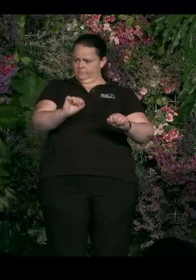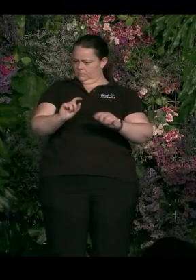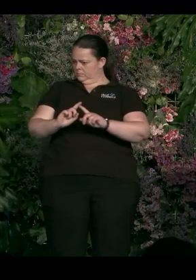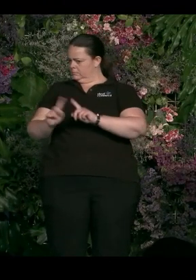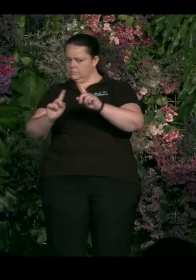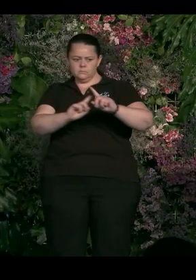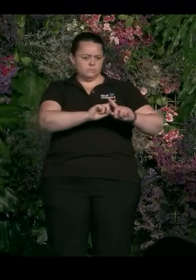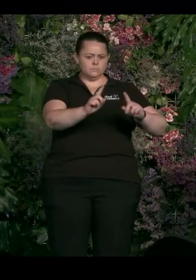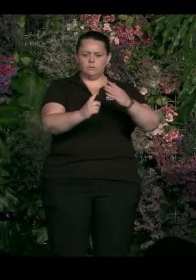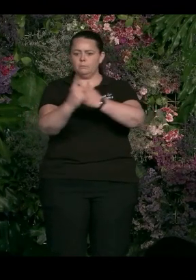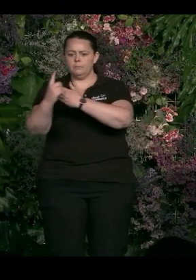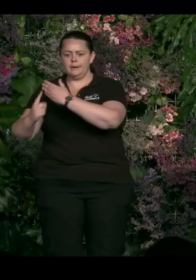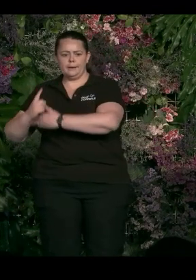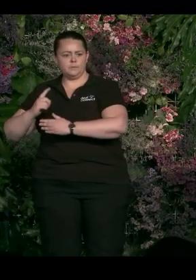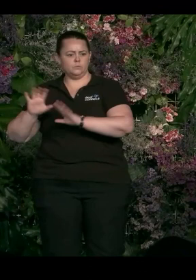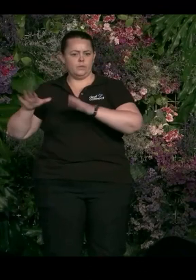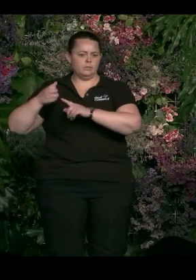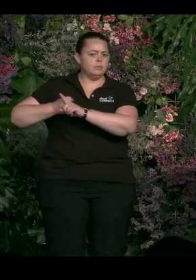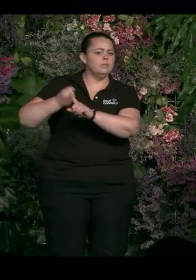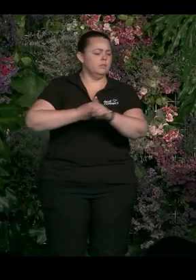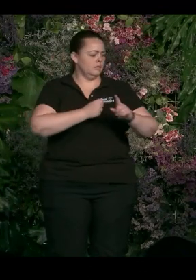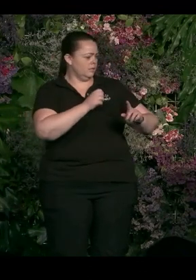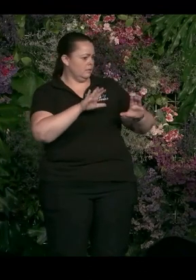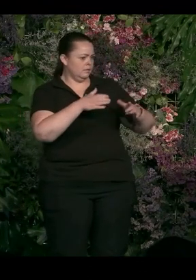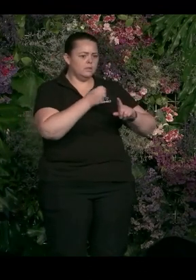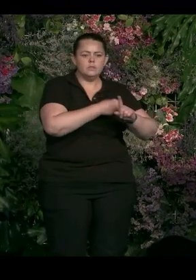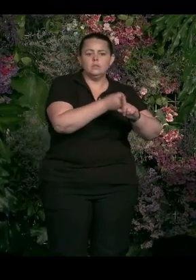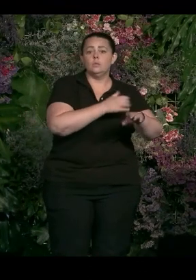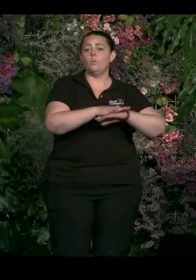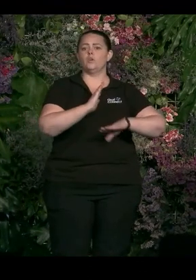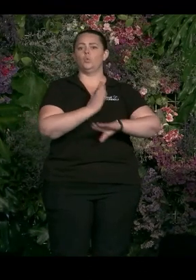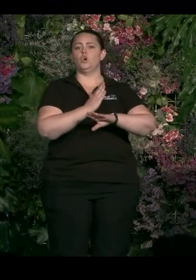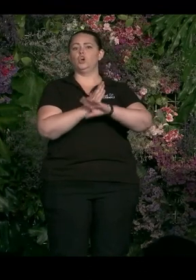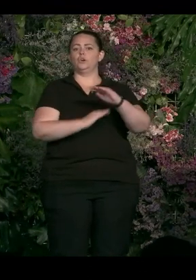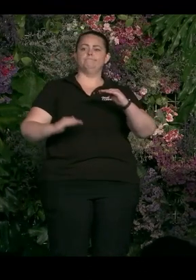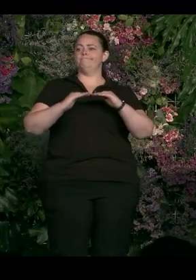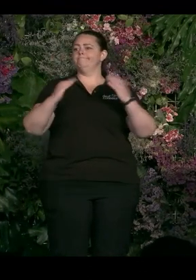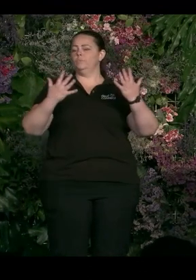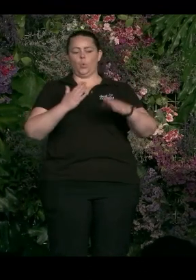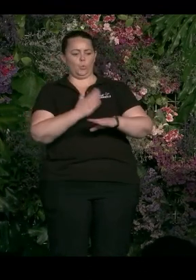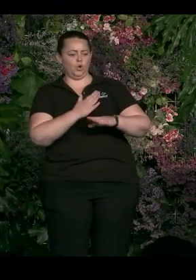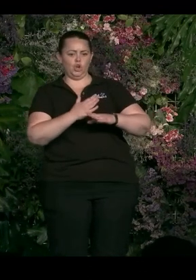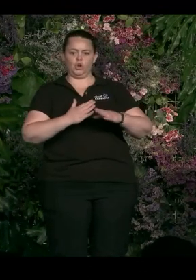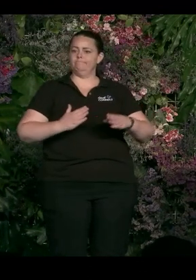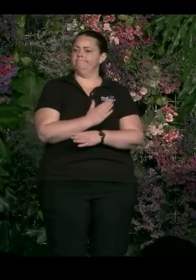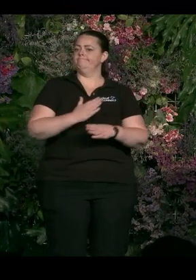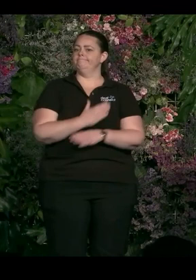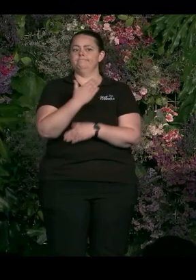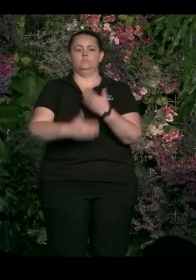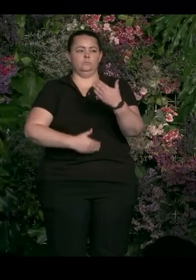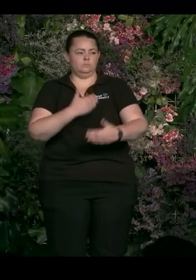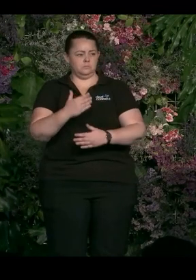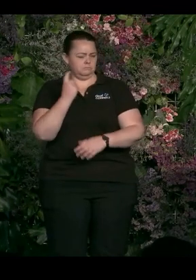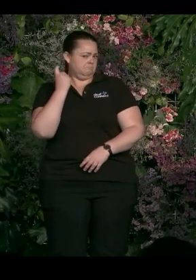the union movement as they relate to workplace practices. What do you think some of